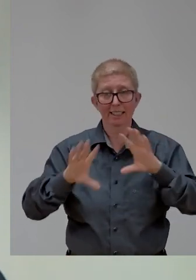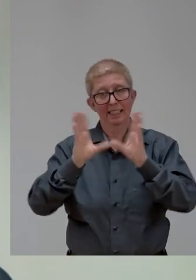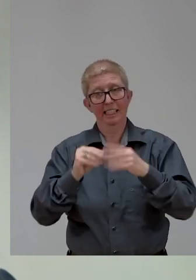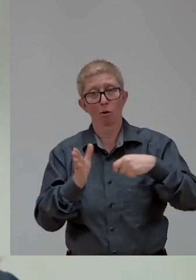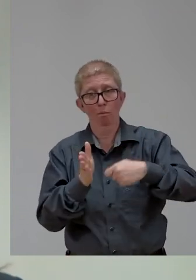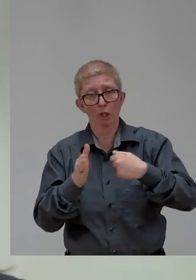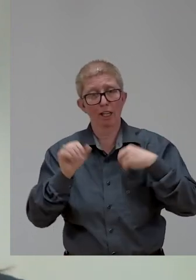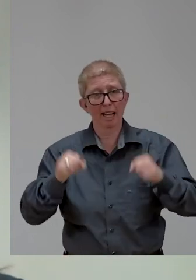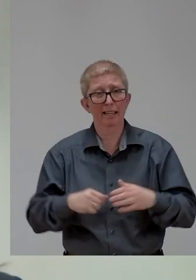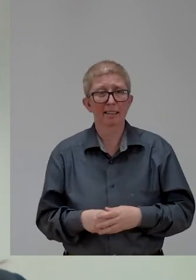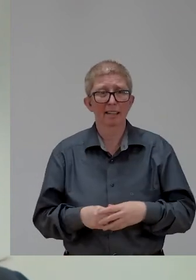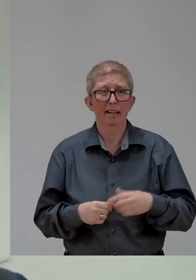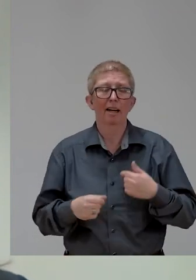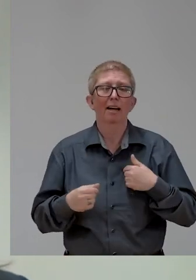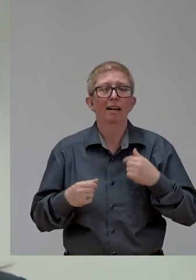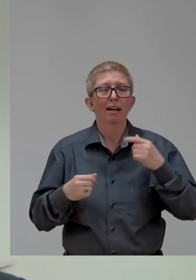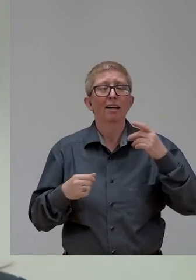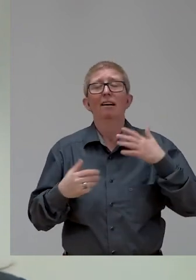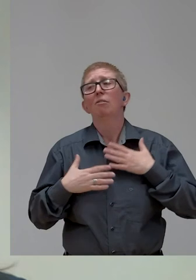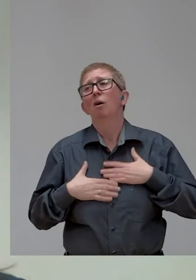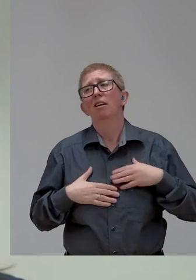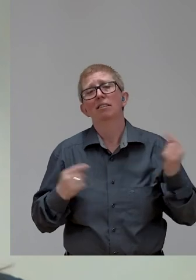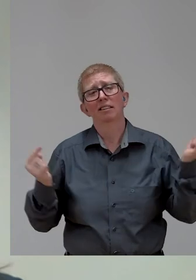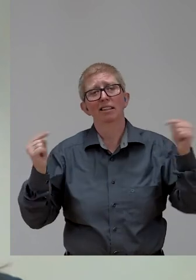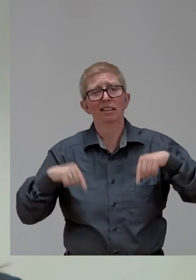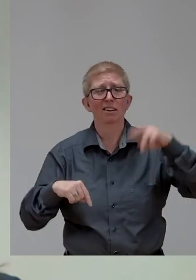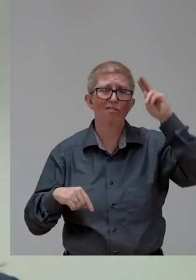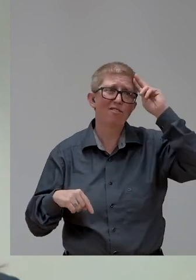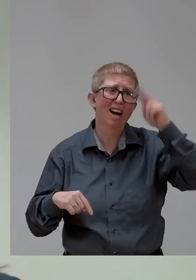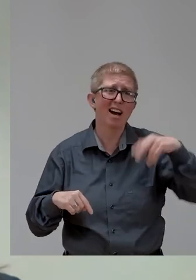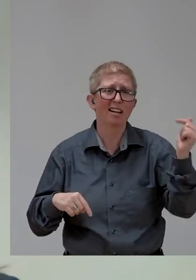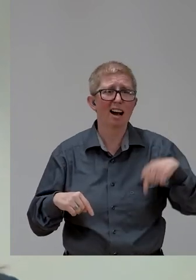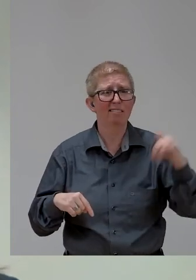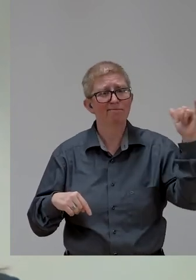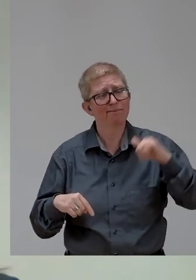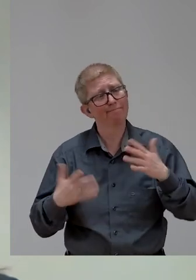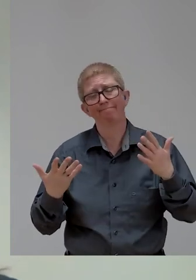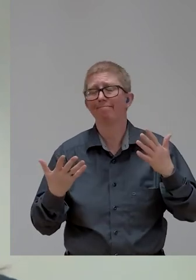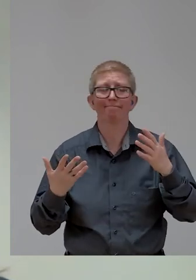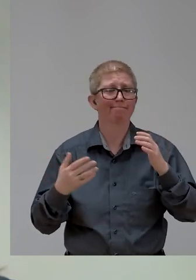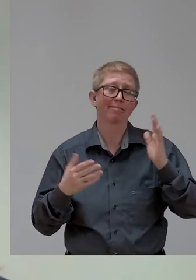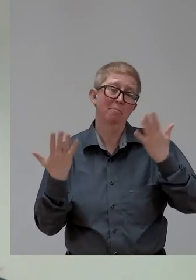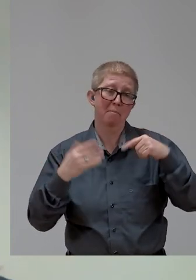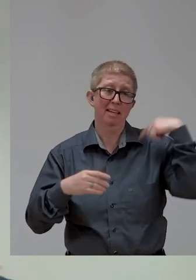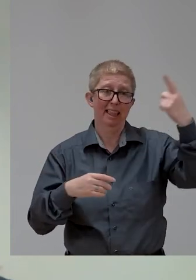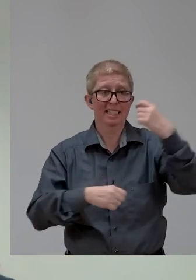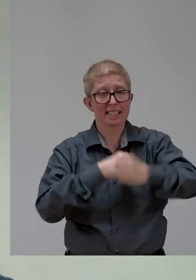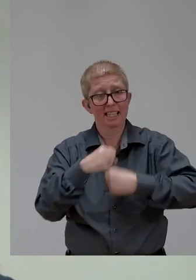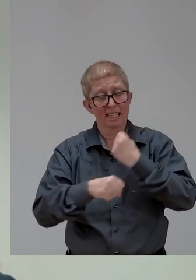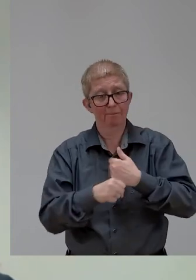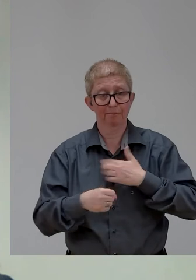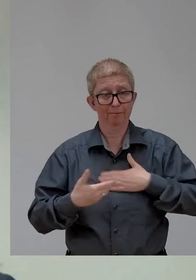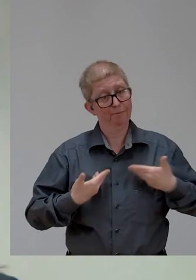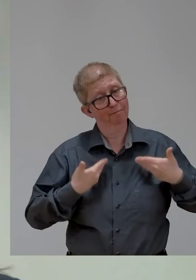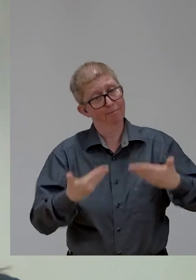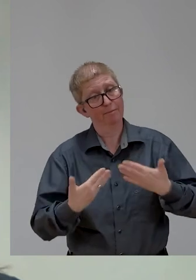I could be in Vienna with you guys, maybe next year. So I'll just introduce myself. I'm from the Commission of Equal Rights